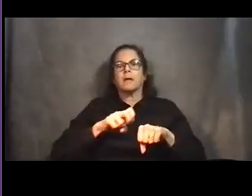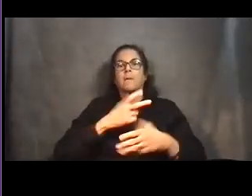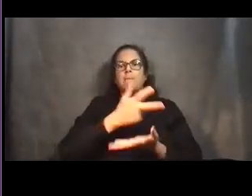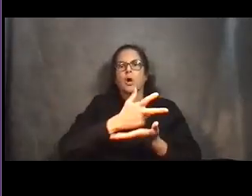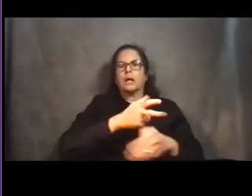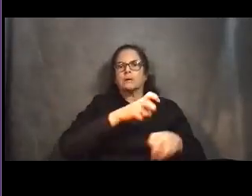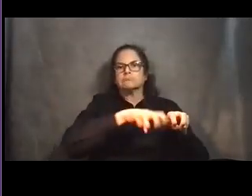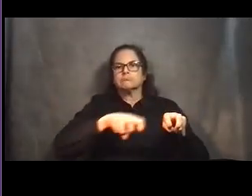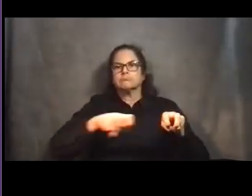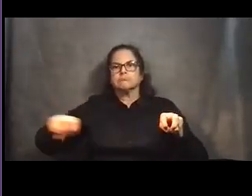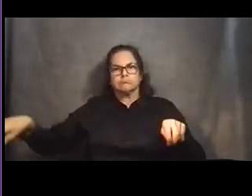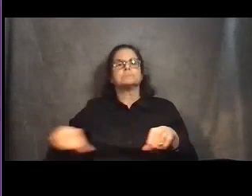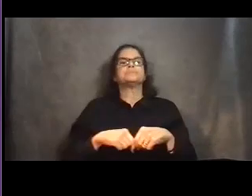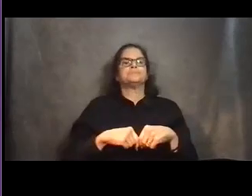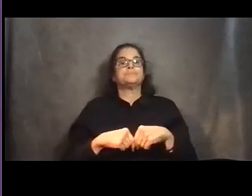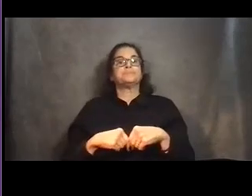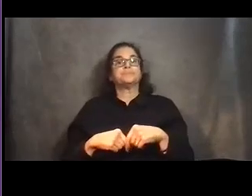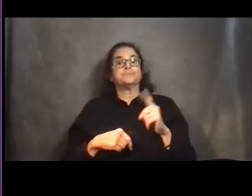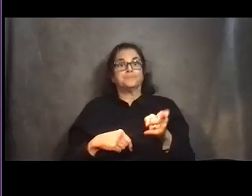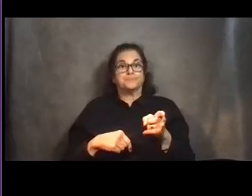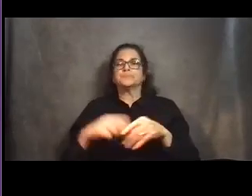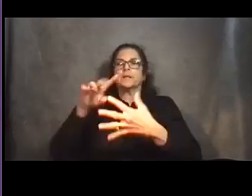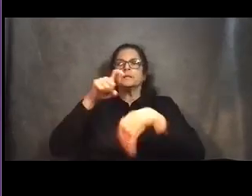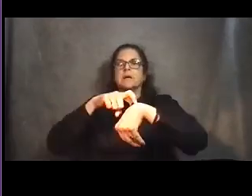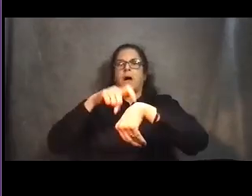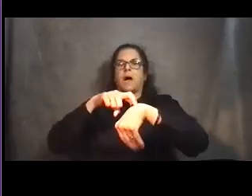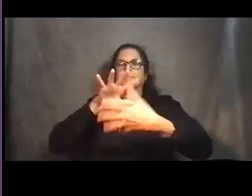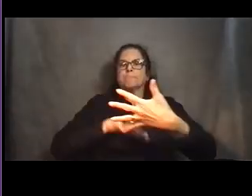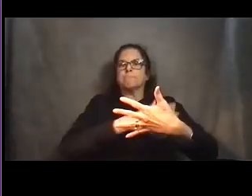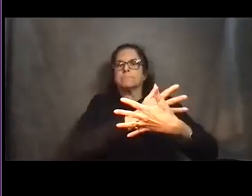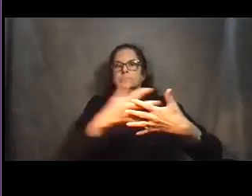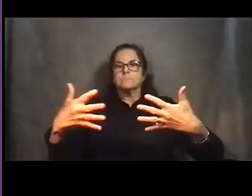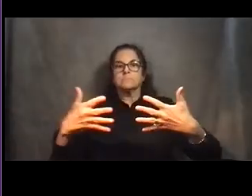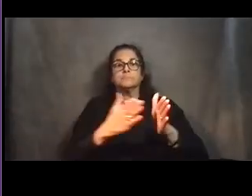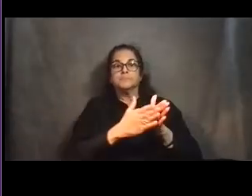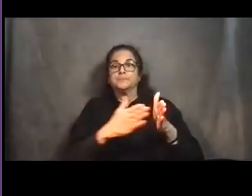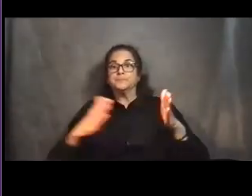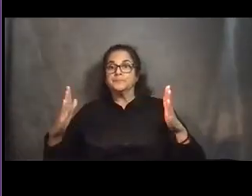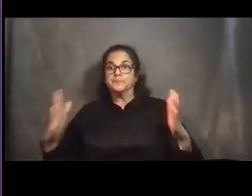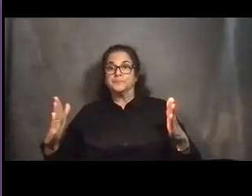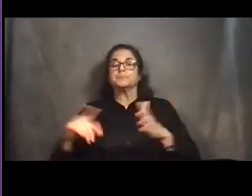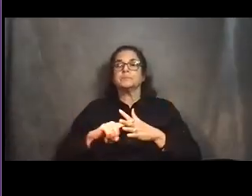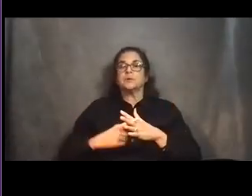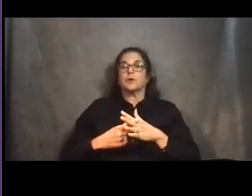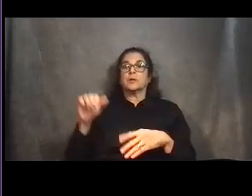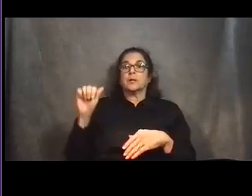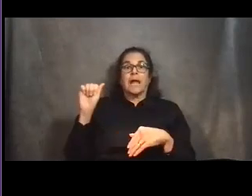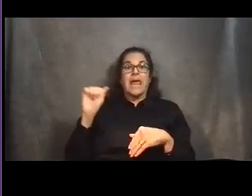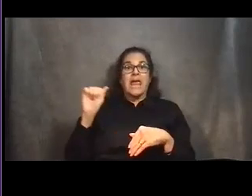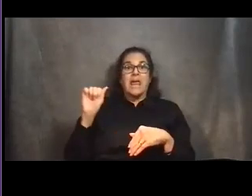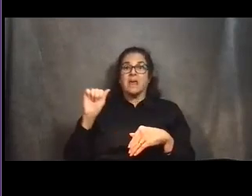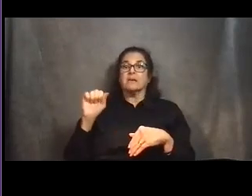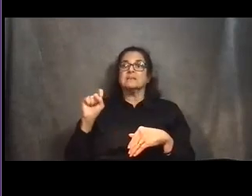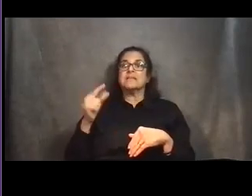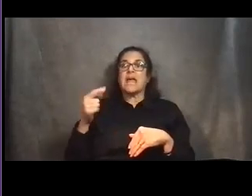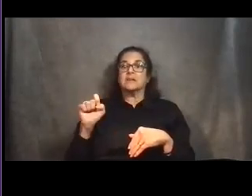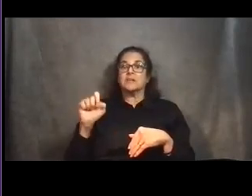Lawrence to Brynmark project timeline. Lawrence Stage A construction began this year in spring of 2021